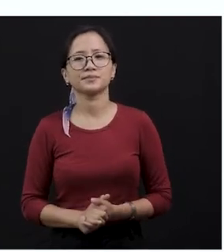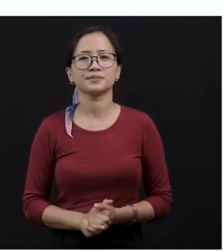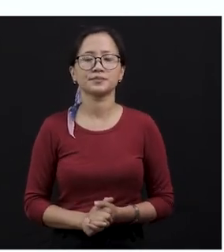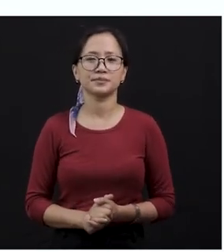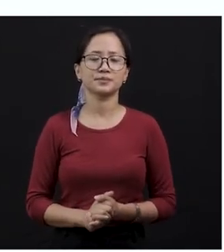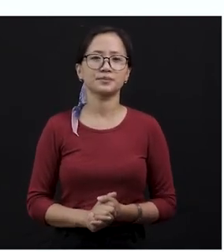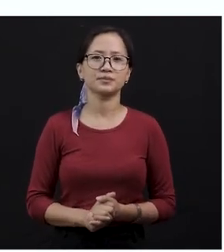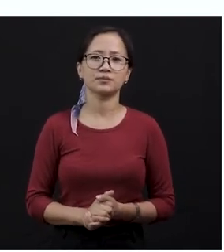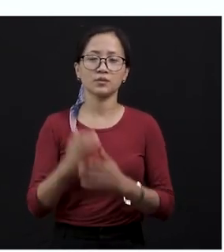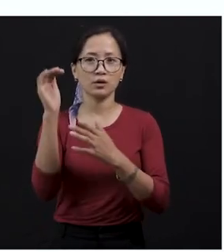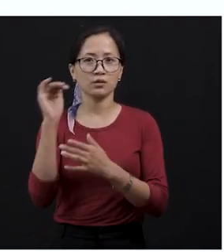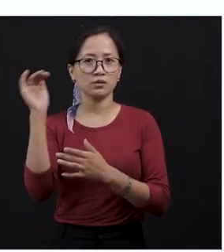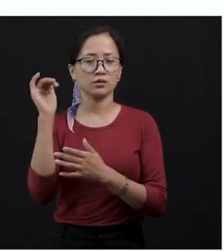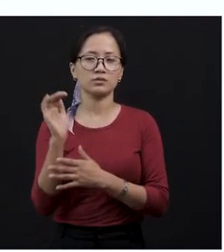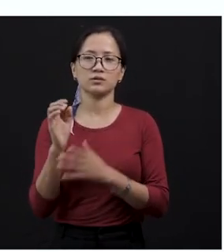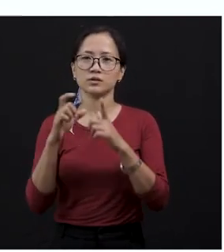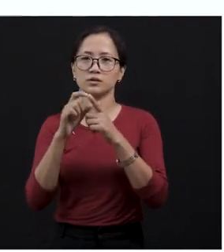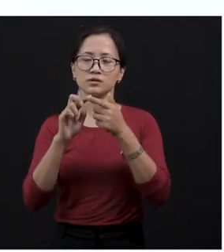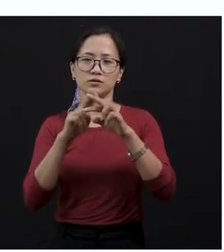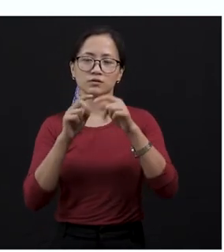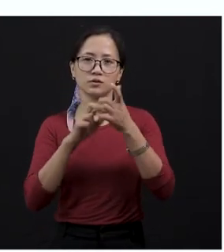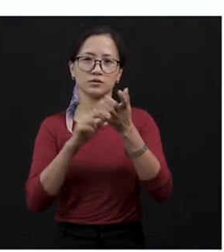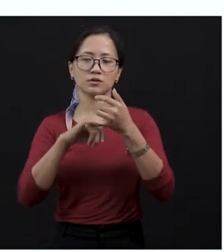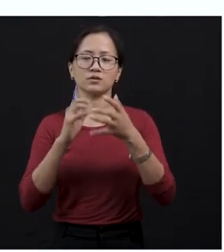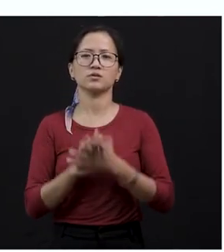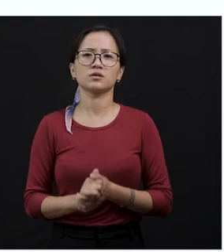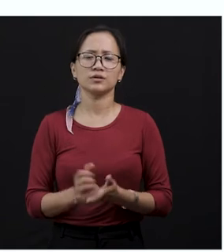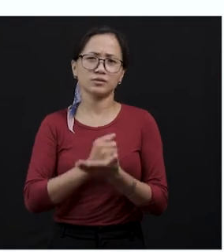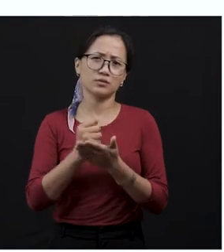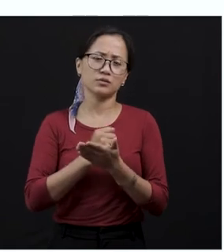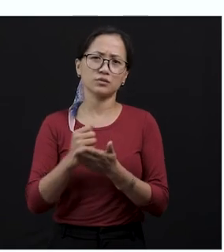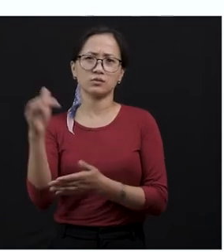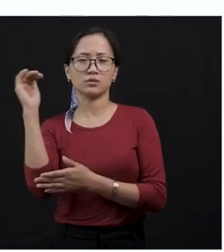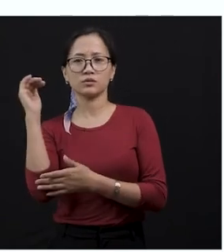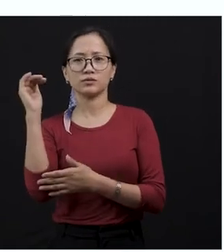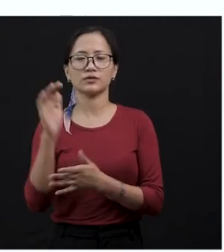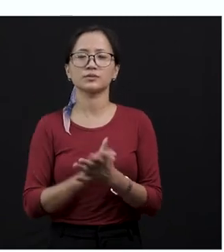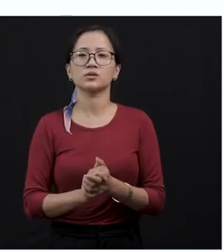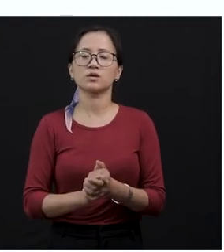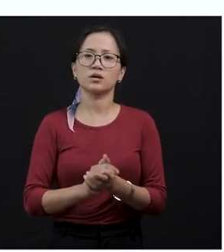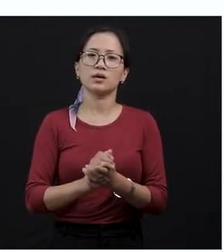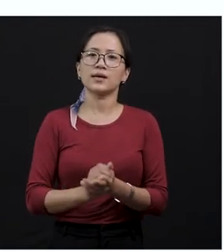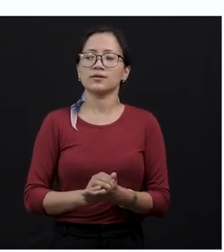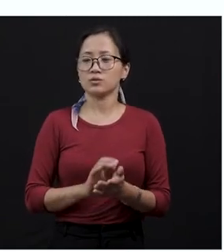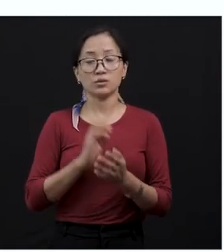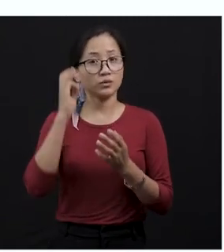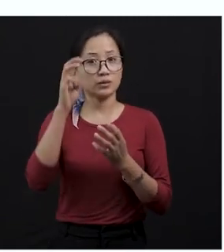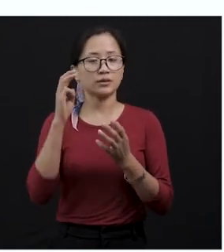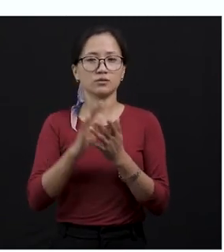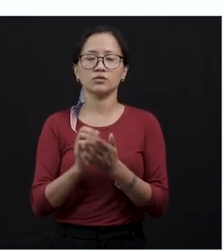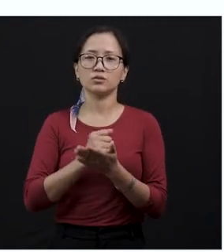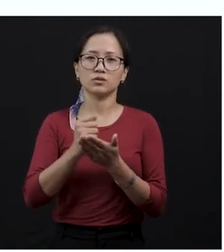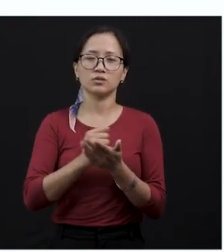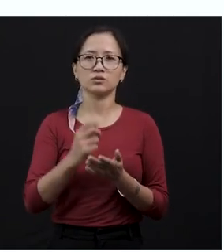As I said, the cobra stood defensive. The cobra was just trying to defend himself, okay? And trying to mesmerize. I